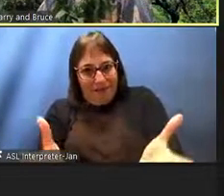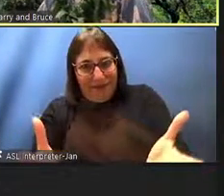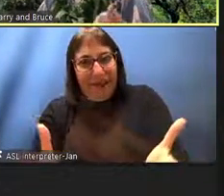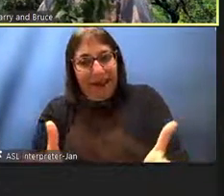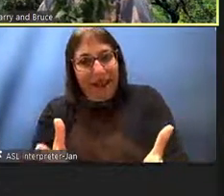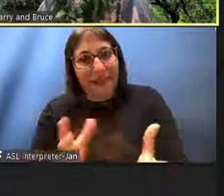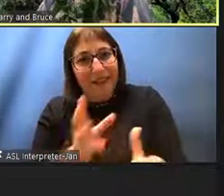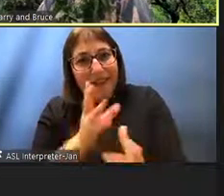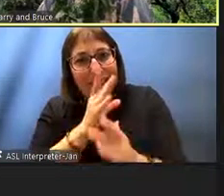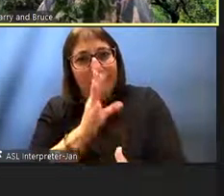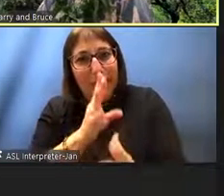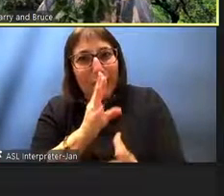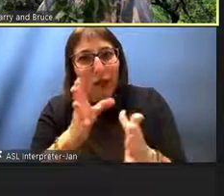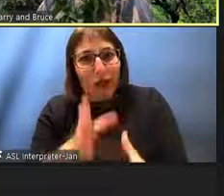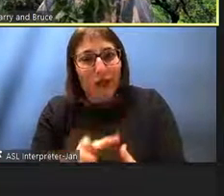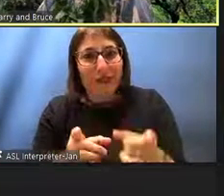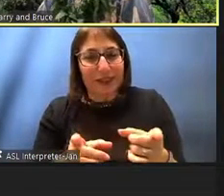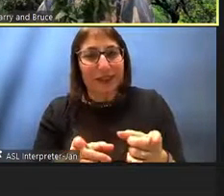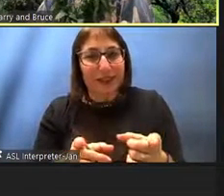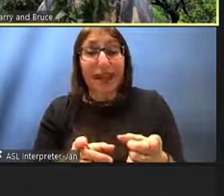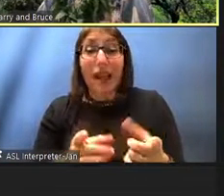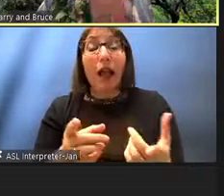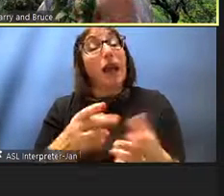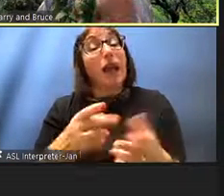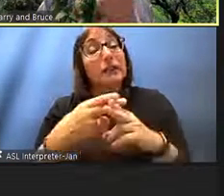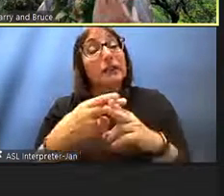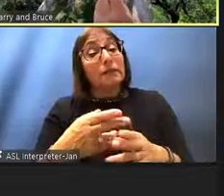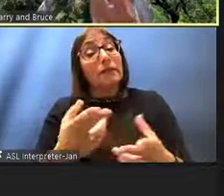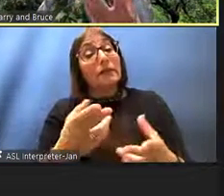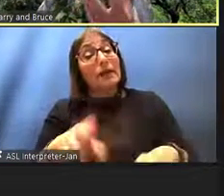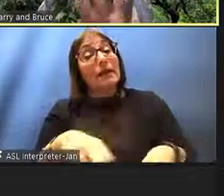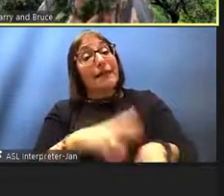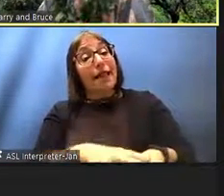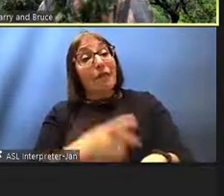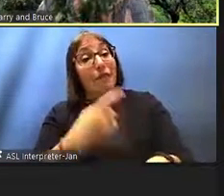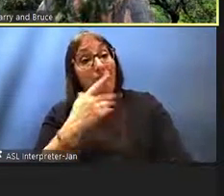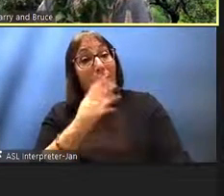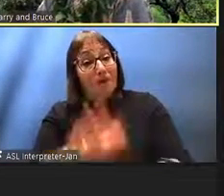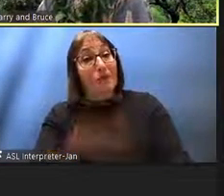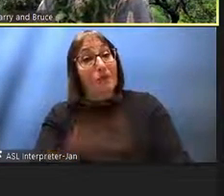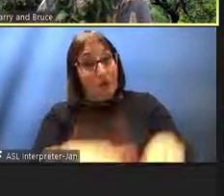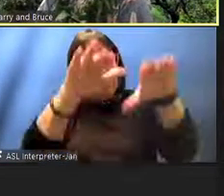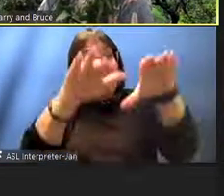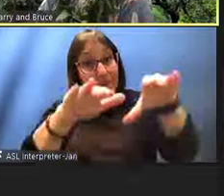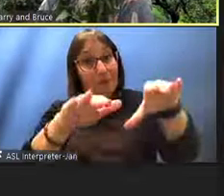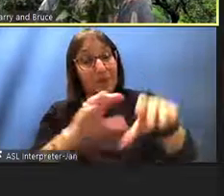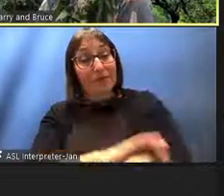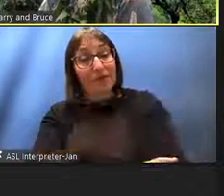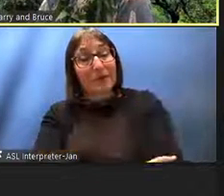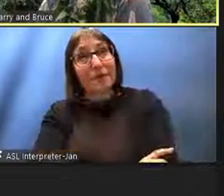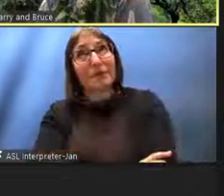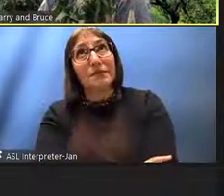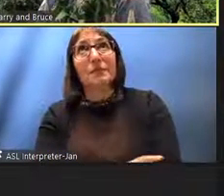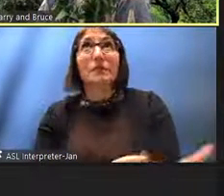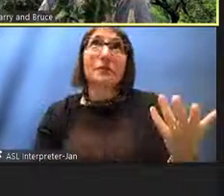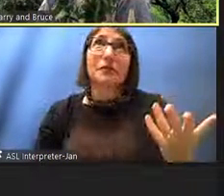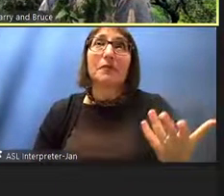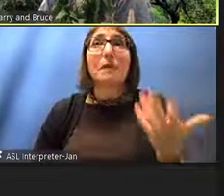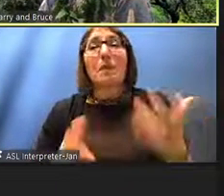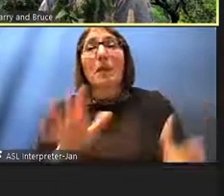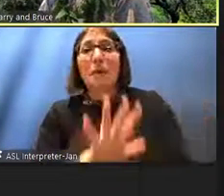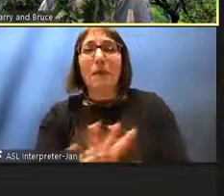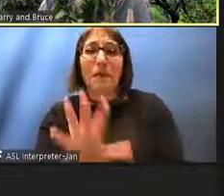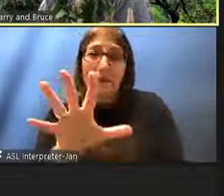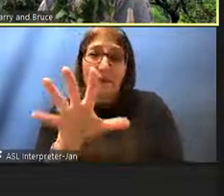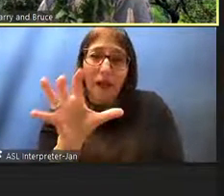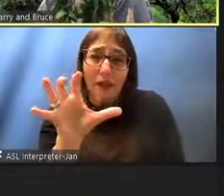we will claim to be native speakers because they're being raised some meaning an estimate of about maybe 500 being